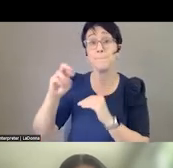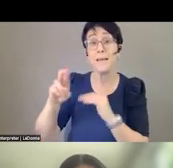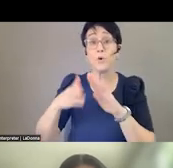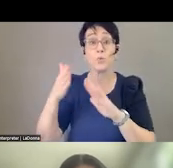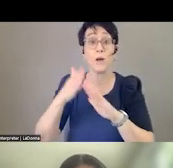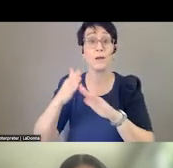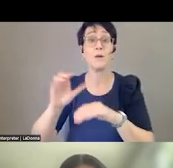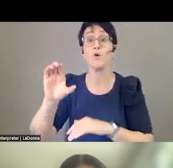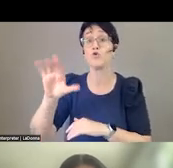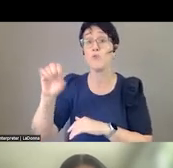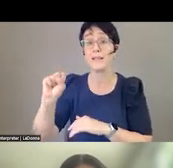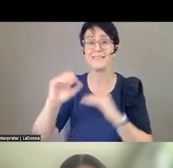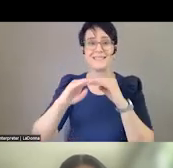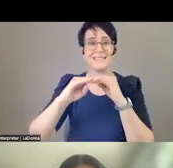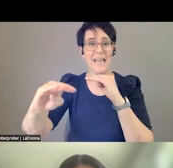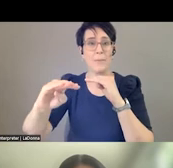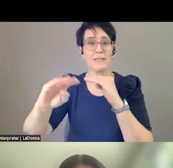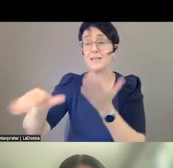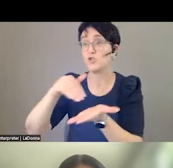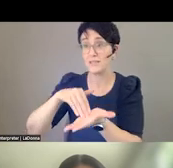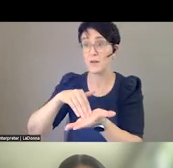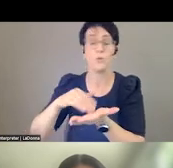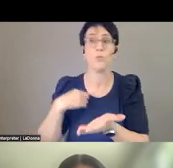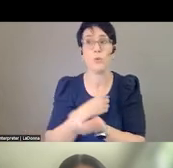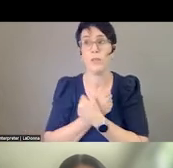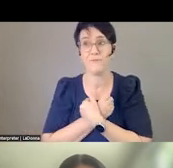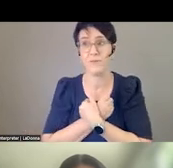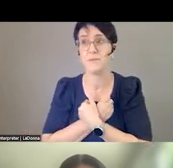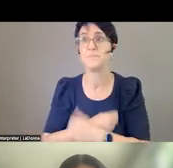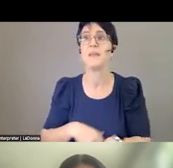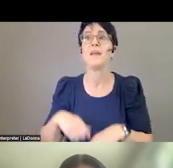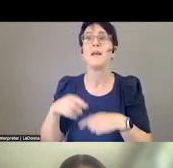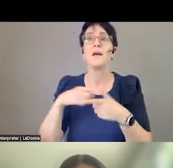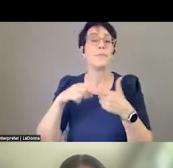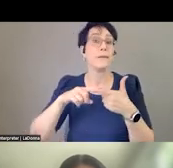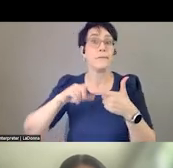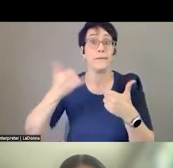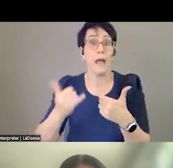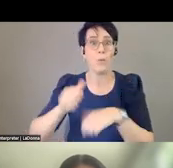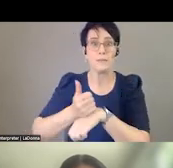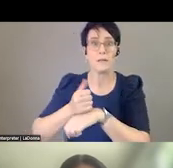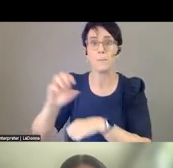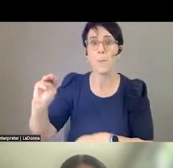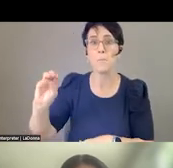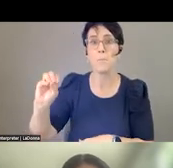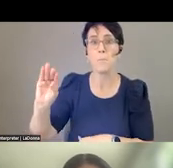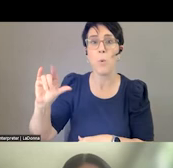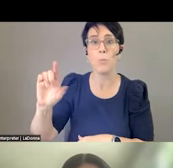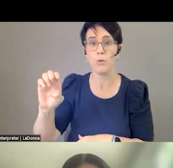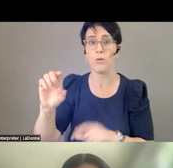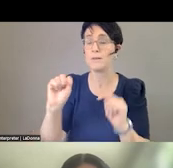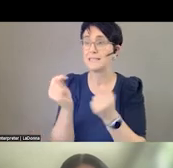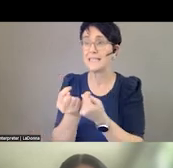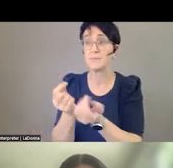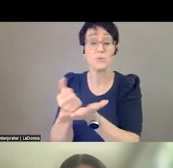which we love and are having fun with, and mobile teams that are effective. And our whole approach is to